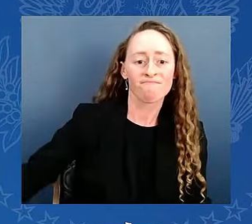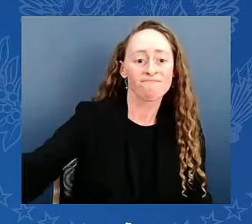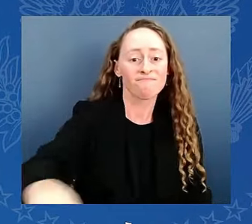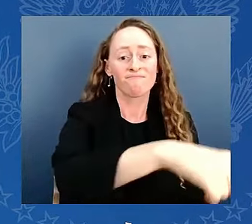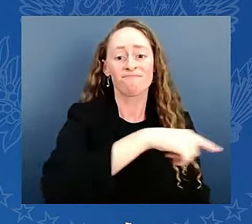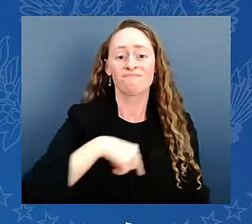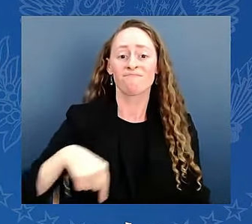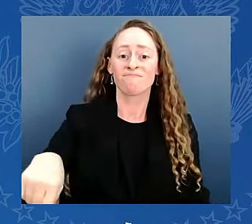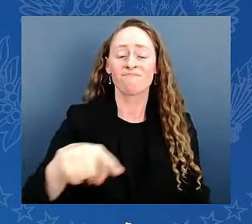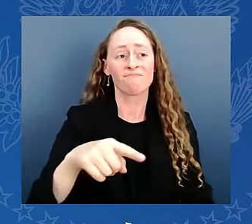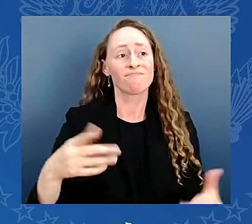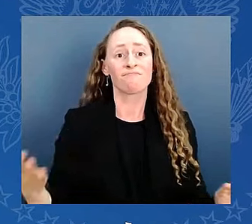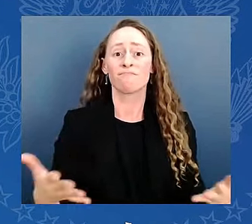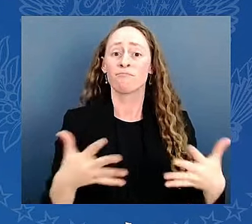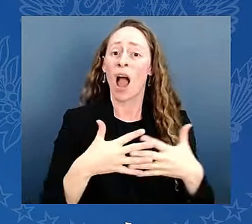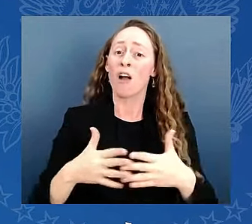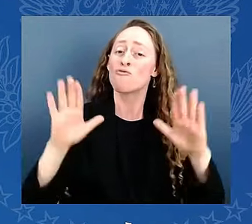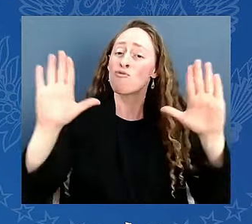people do.